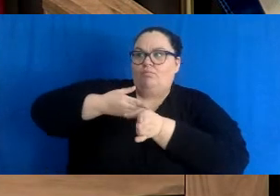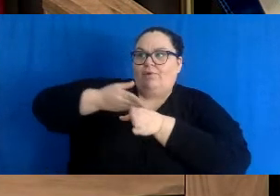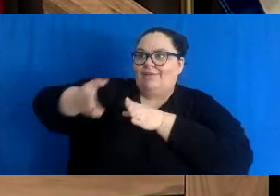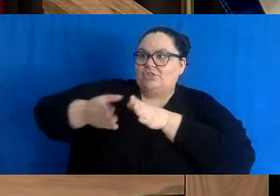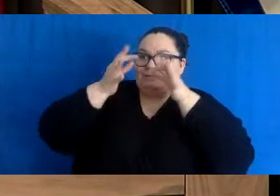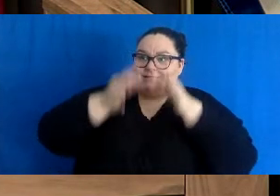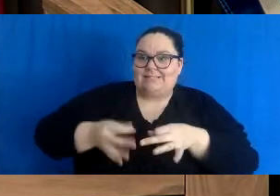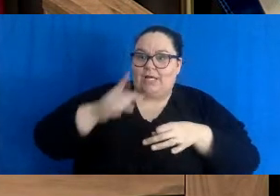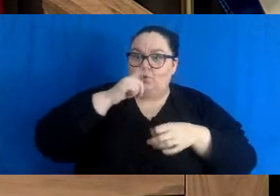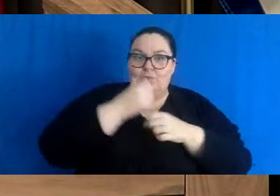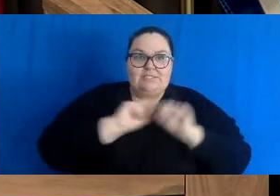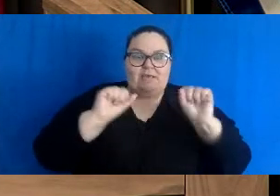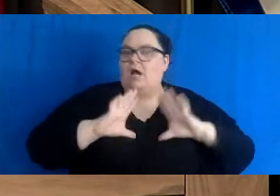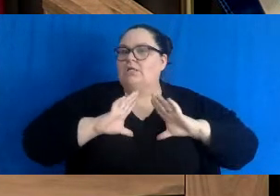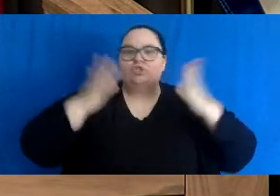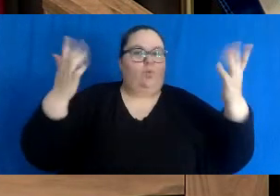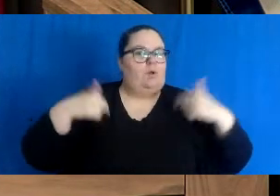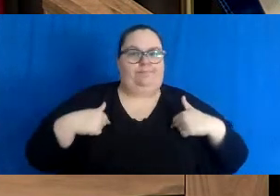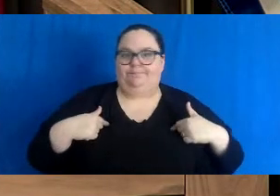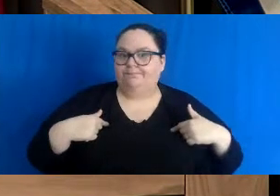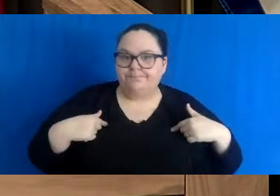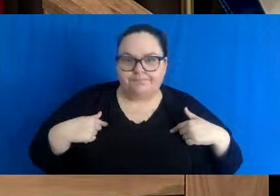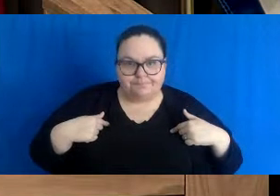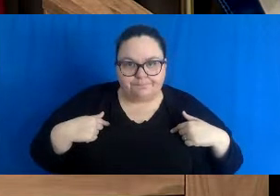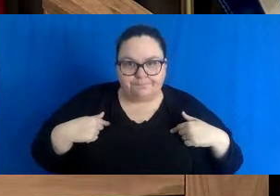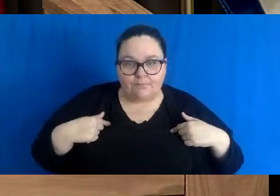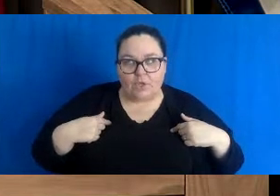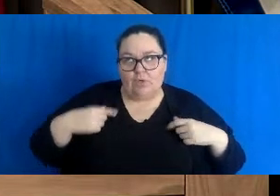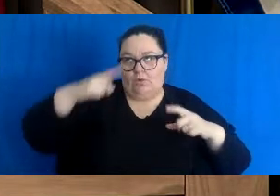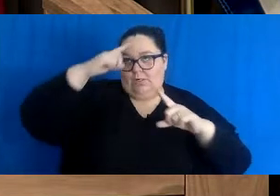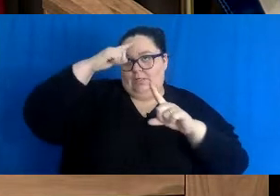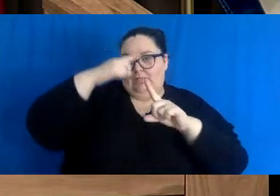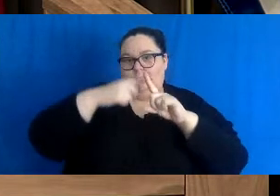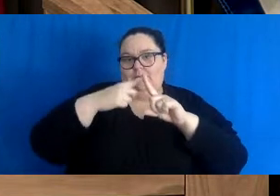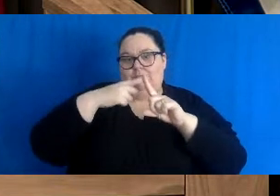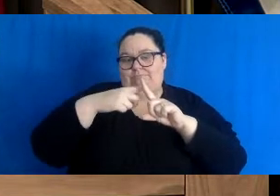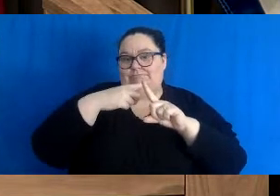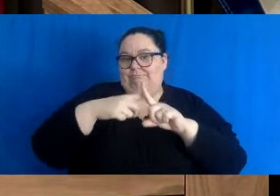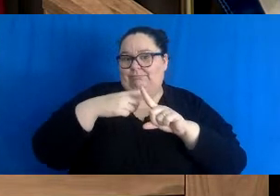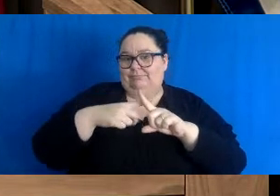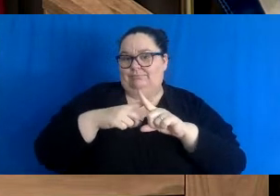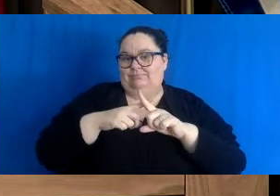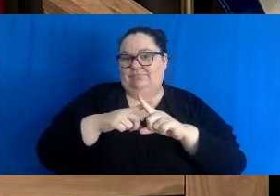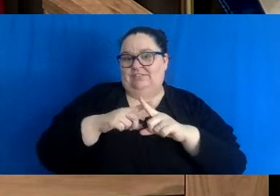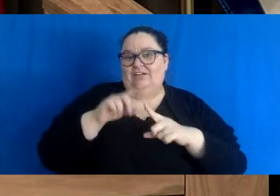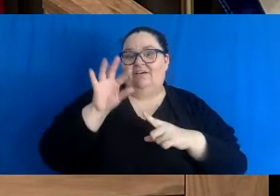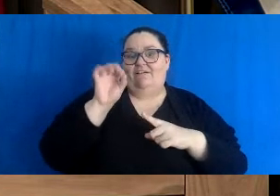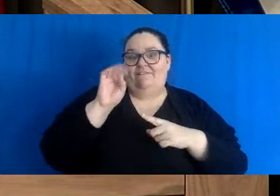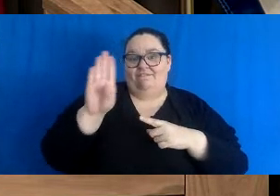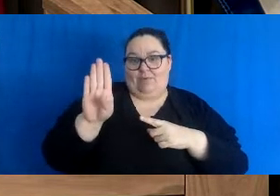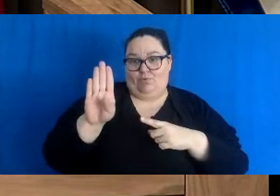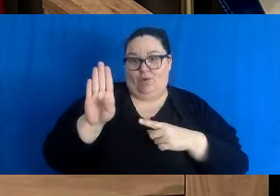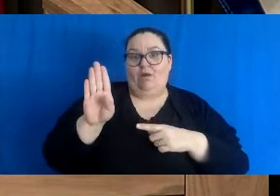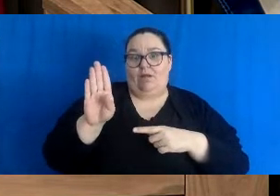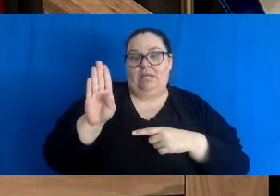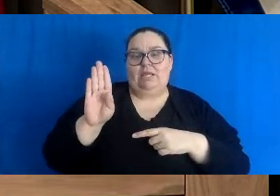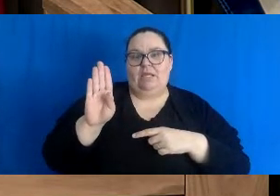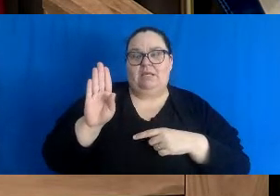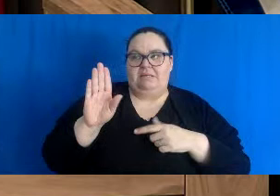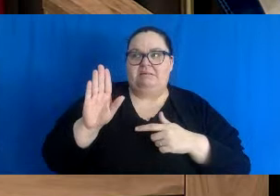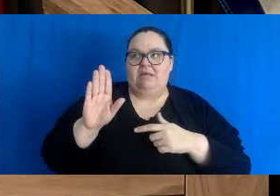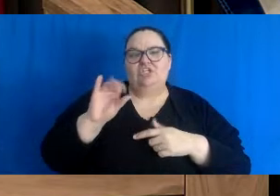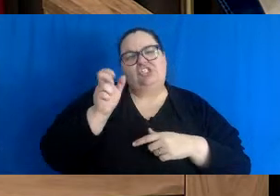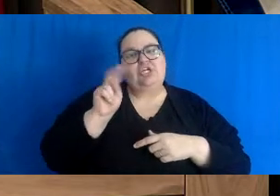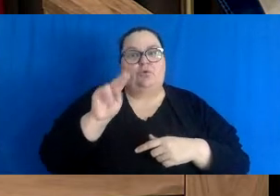We are optimistic that come in February, early after this 16 days, that we will be